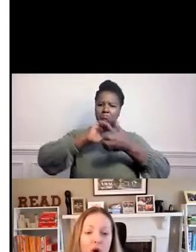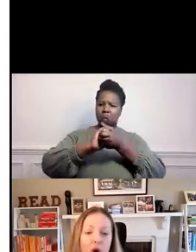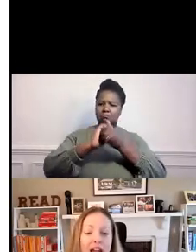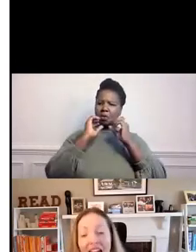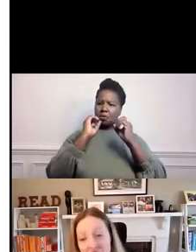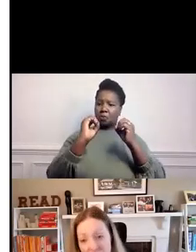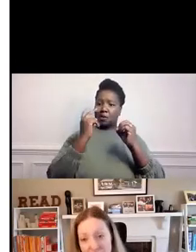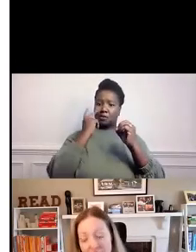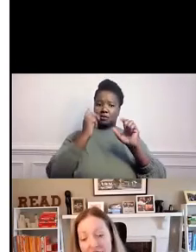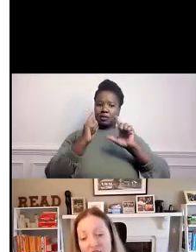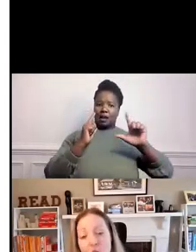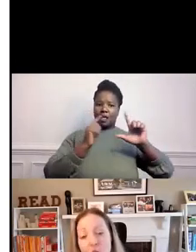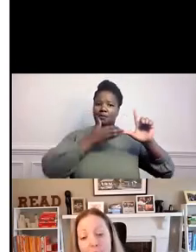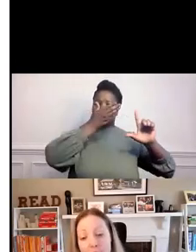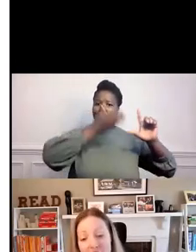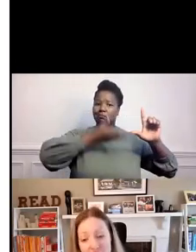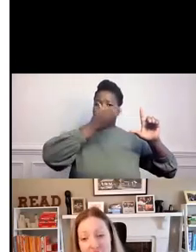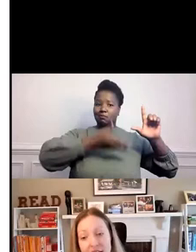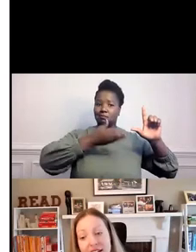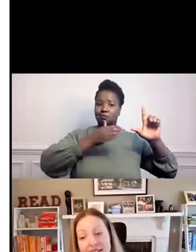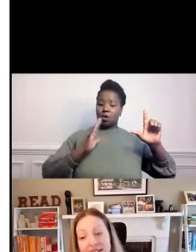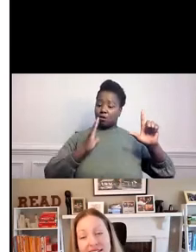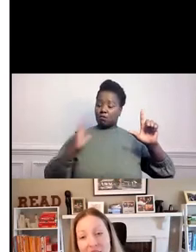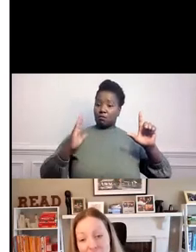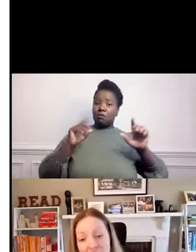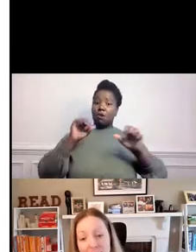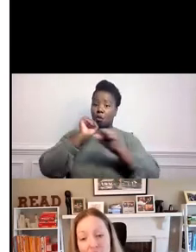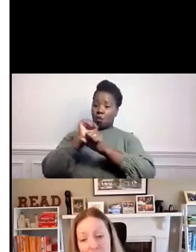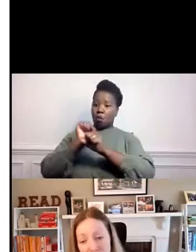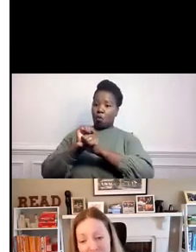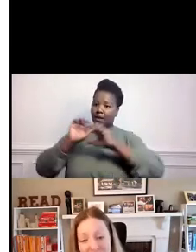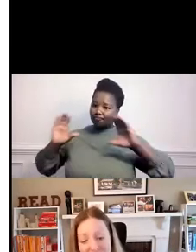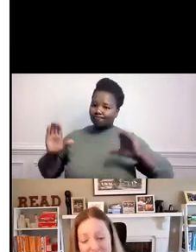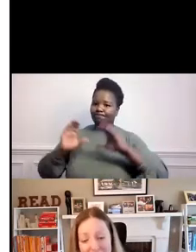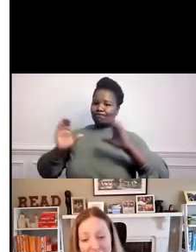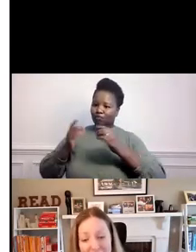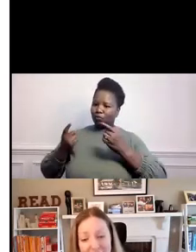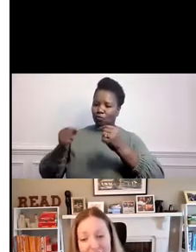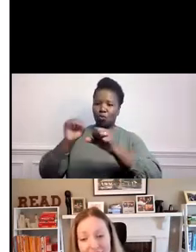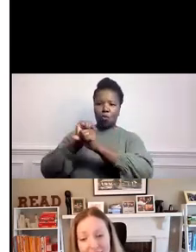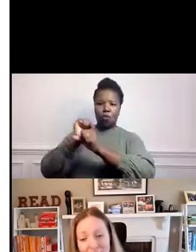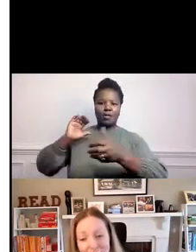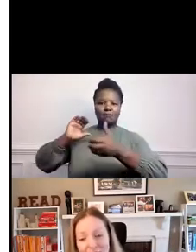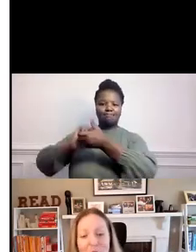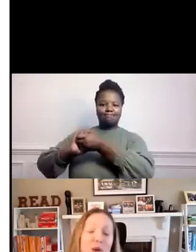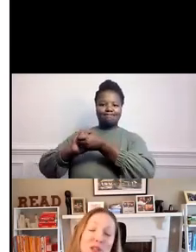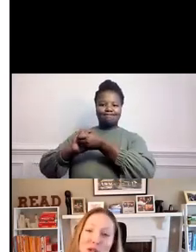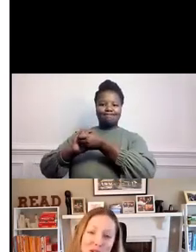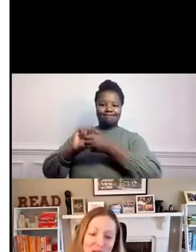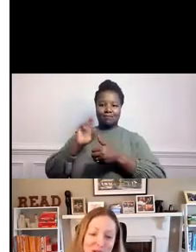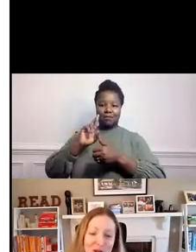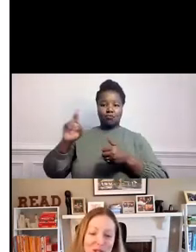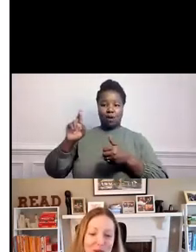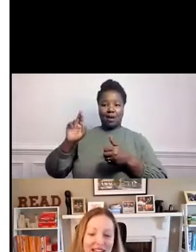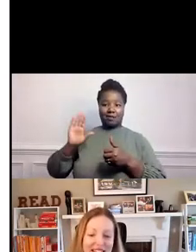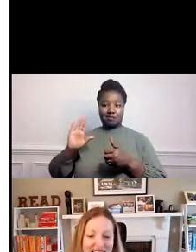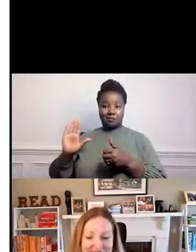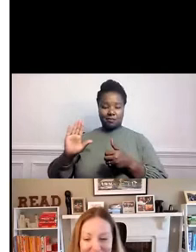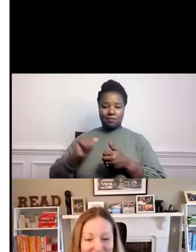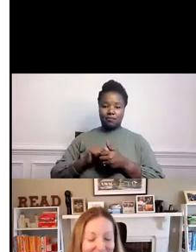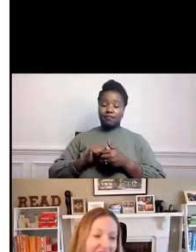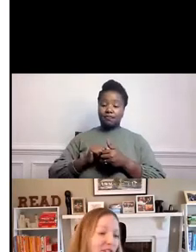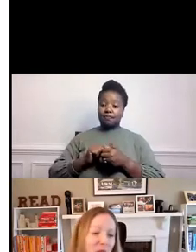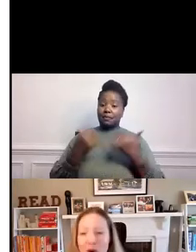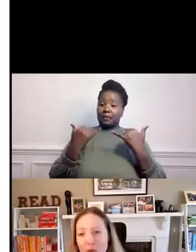or action and cooperation, as is described on the right-hand side? Now, we certainly don't expect